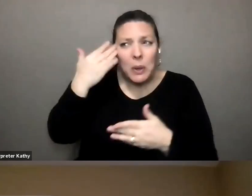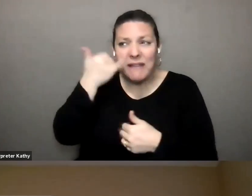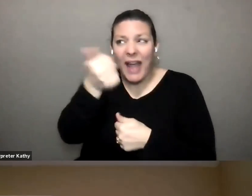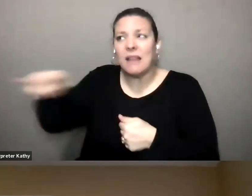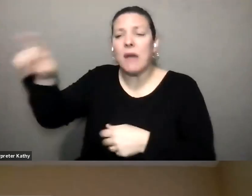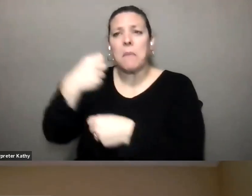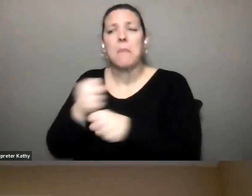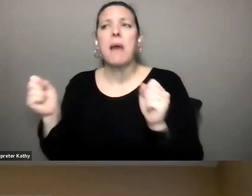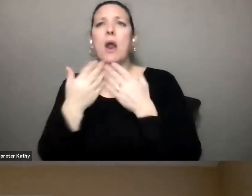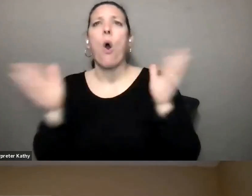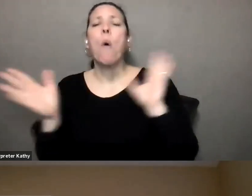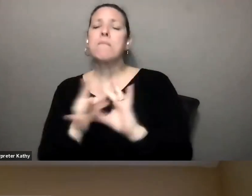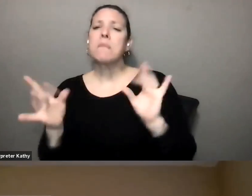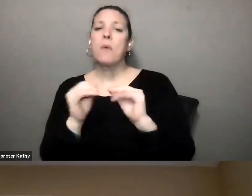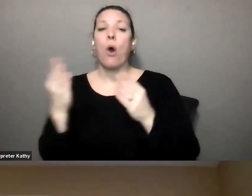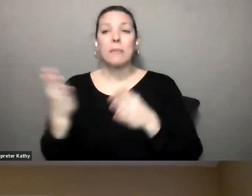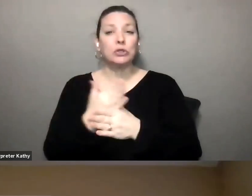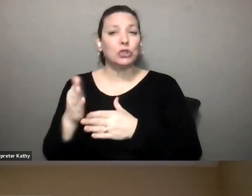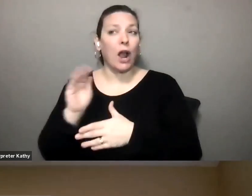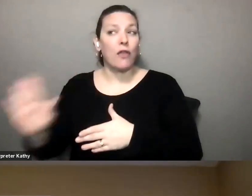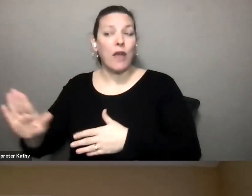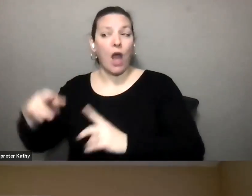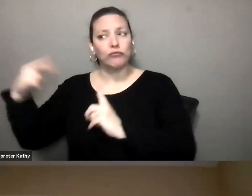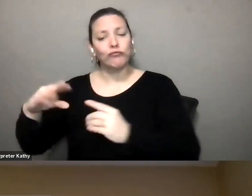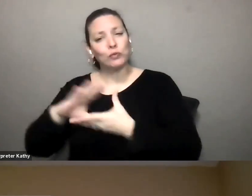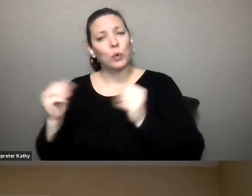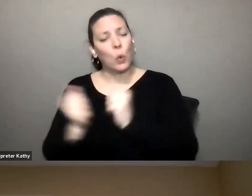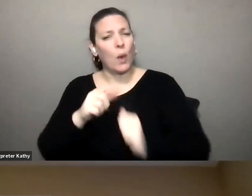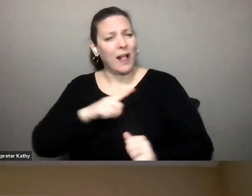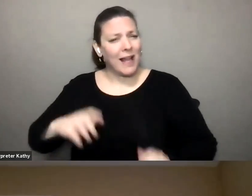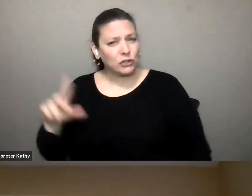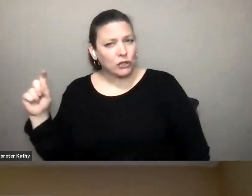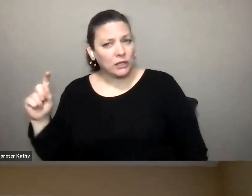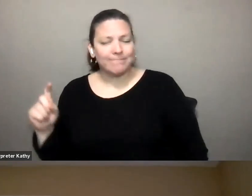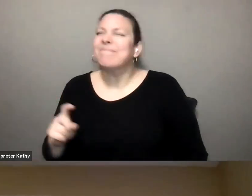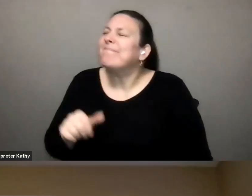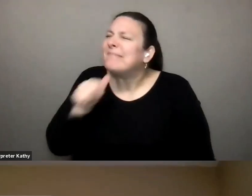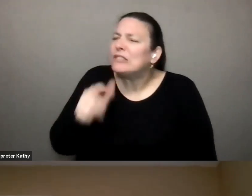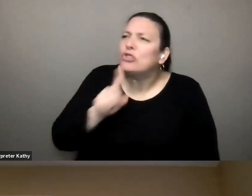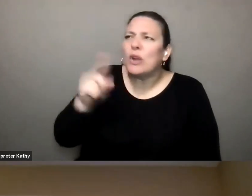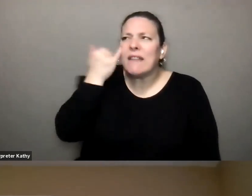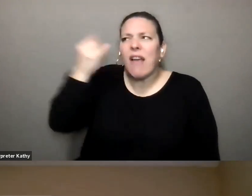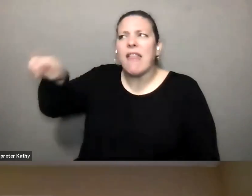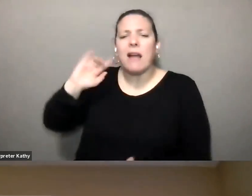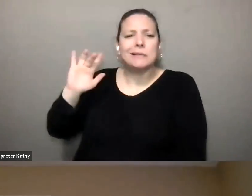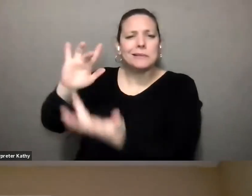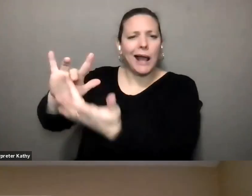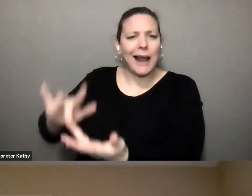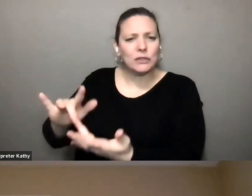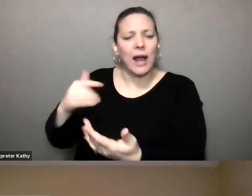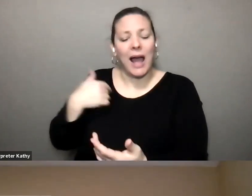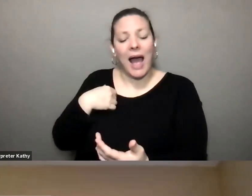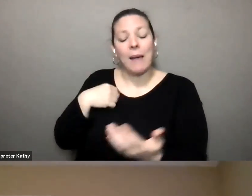sharing their stories with the legislature at all you know i'm not i'm not really sure if anybody's reaching out i'm looking at the